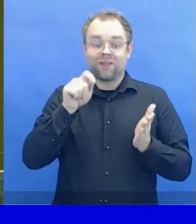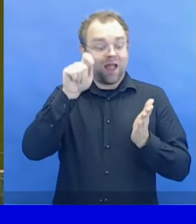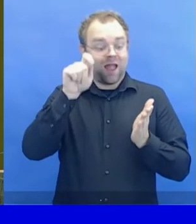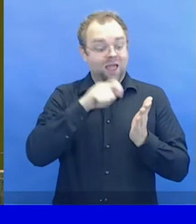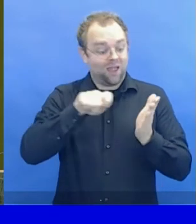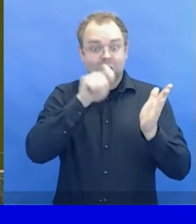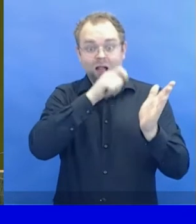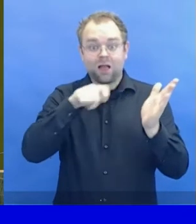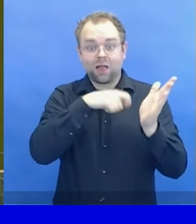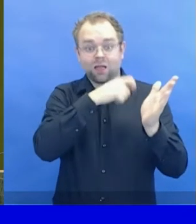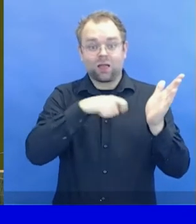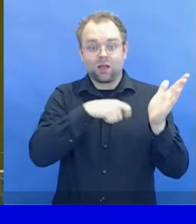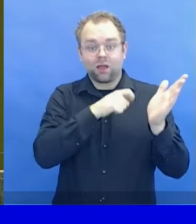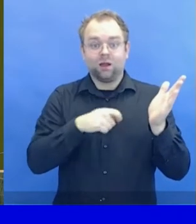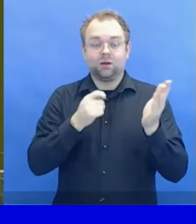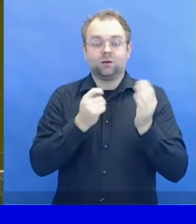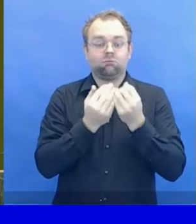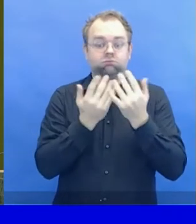be disregarded.